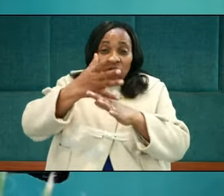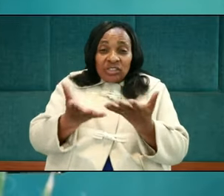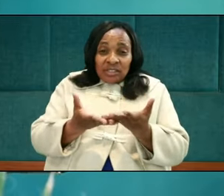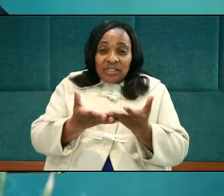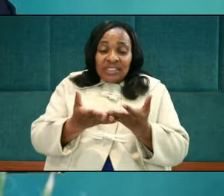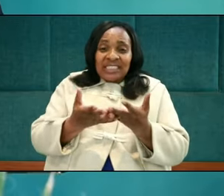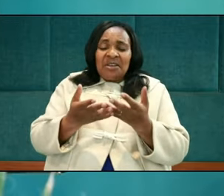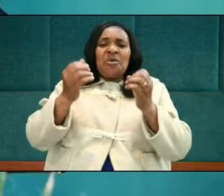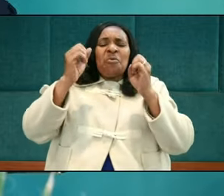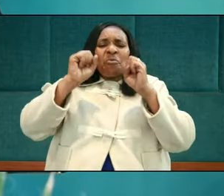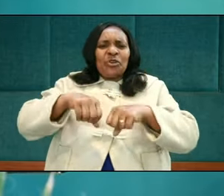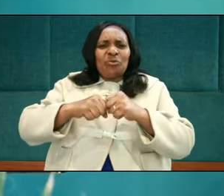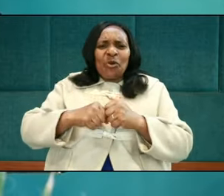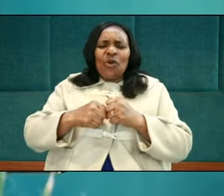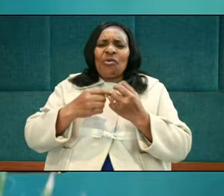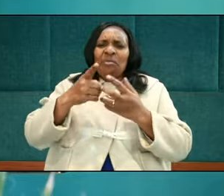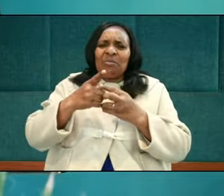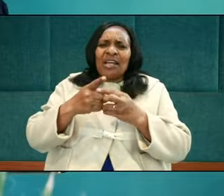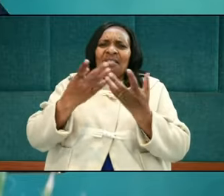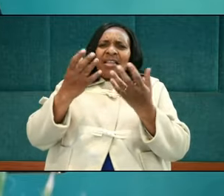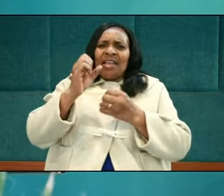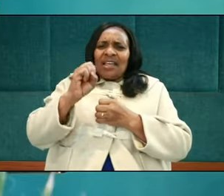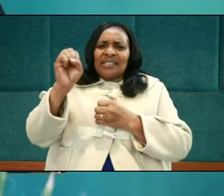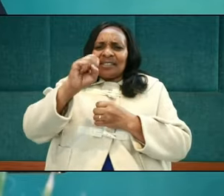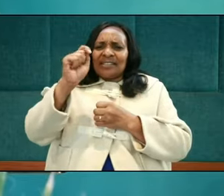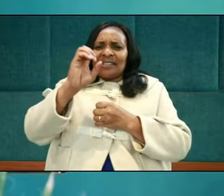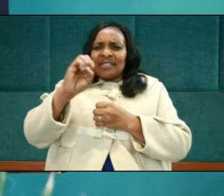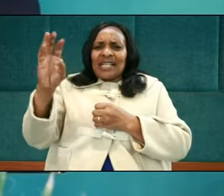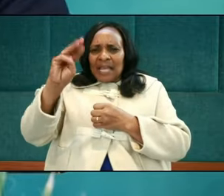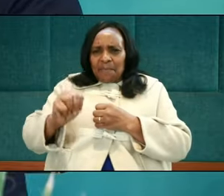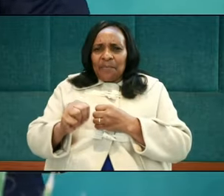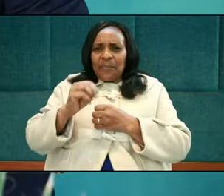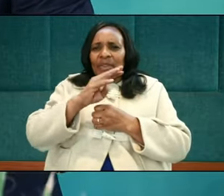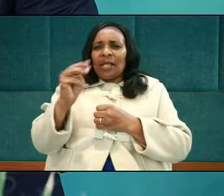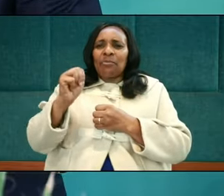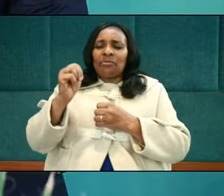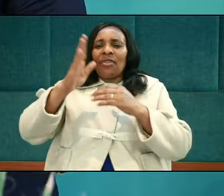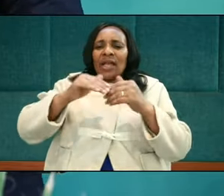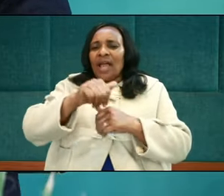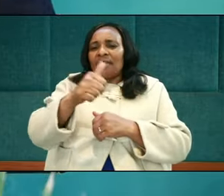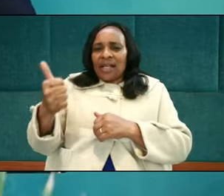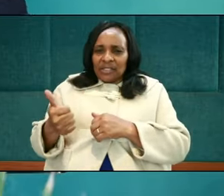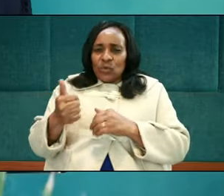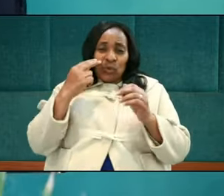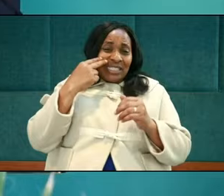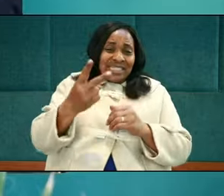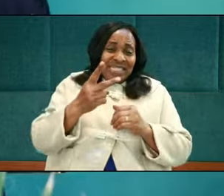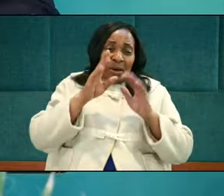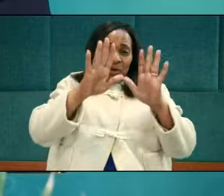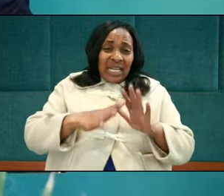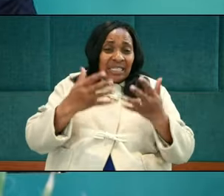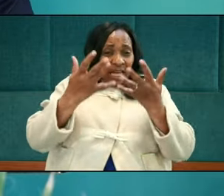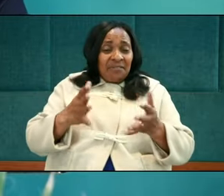Or do we esteem them more important than ourselves? Abraham was a